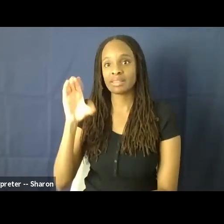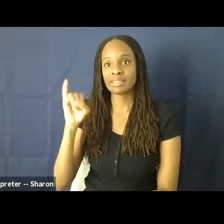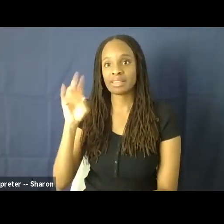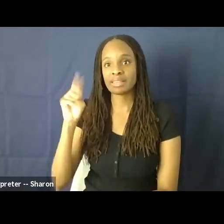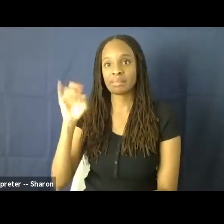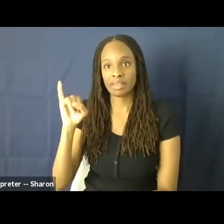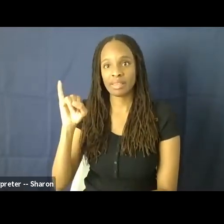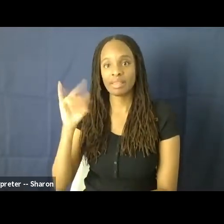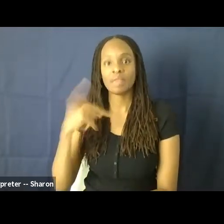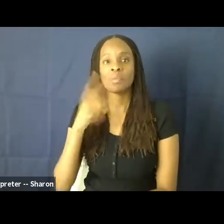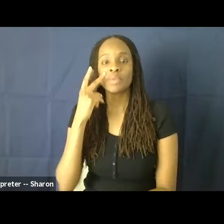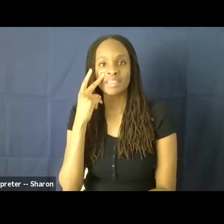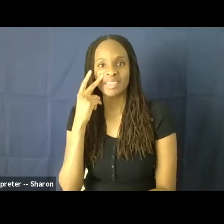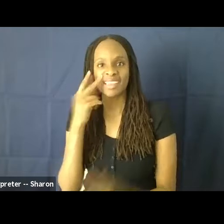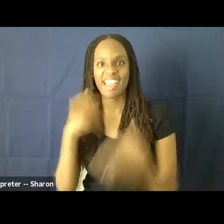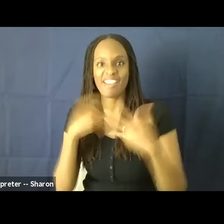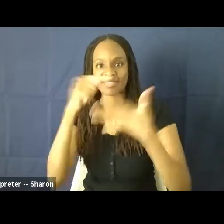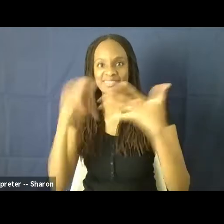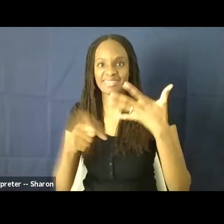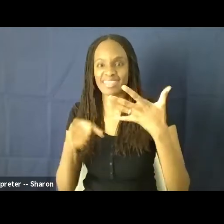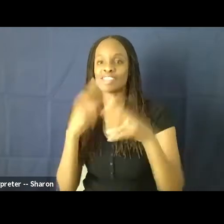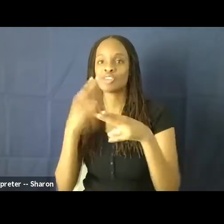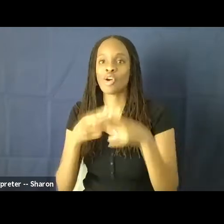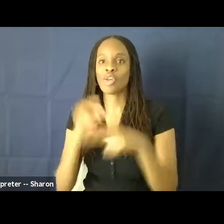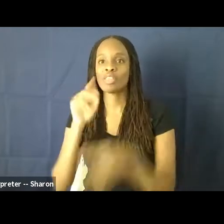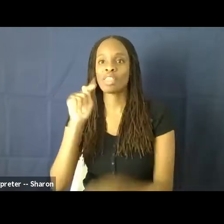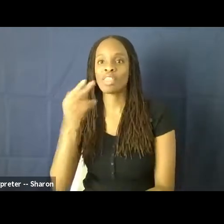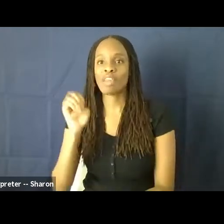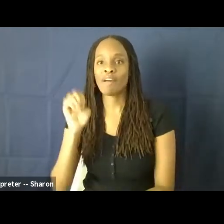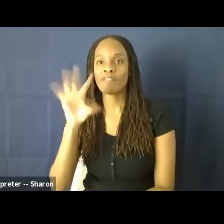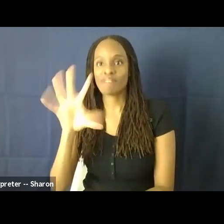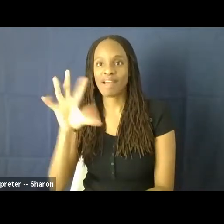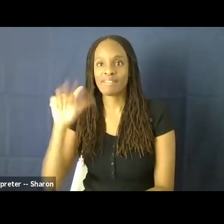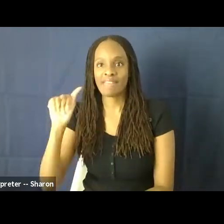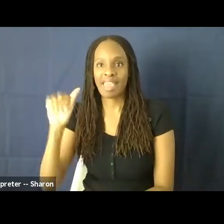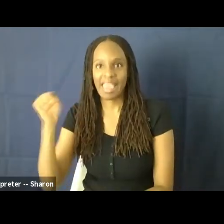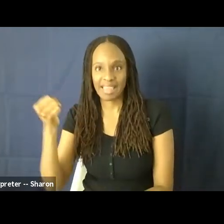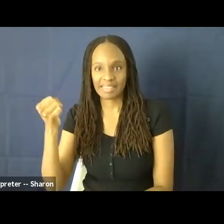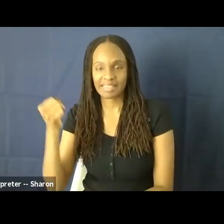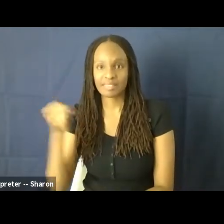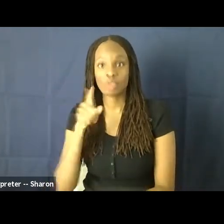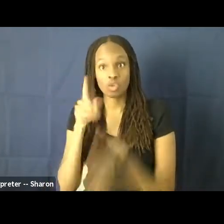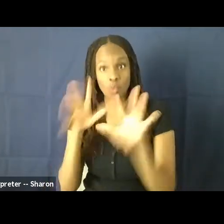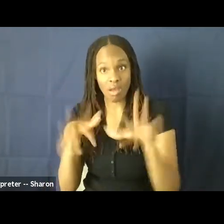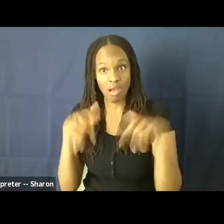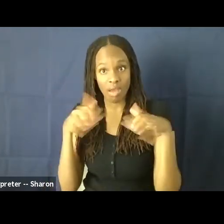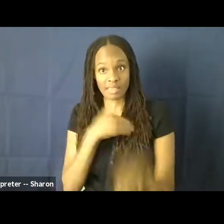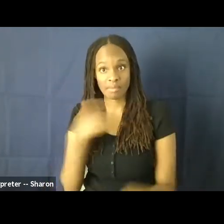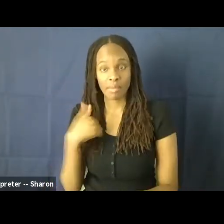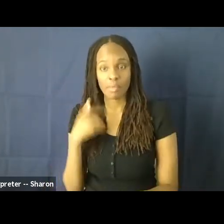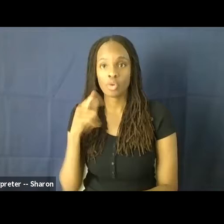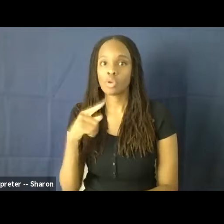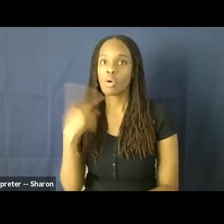heuristic that we use called the five A's. As an audience member, you are constantly participating